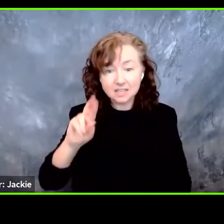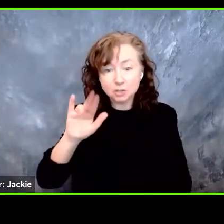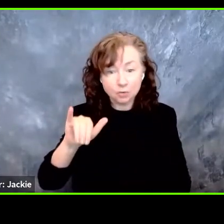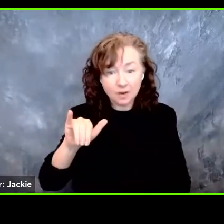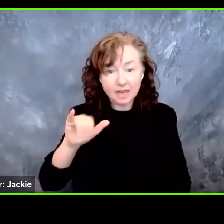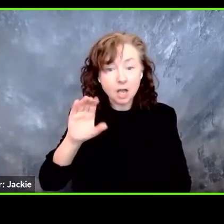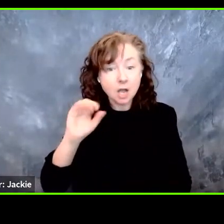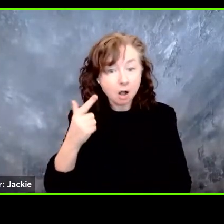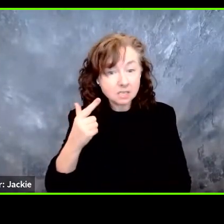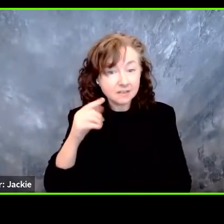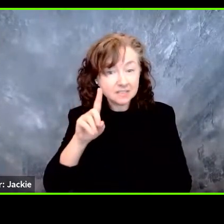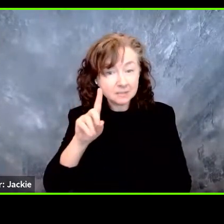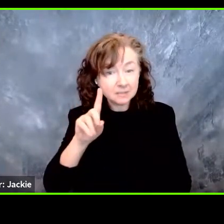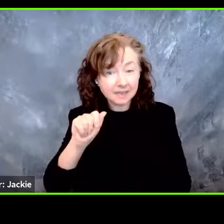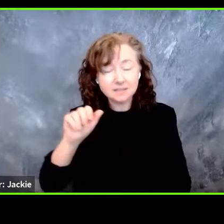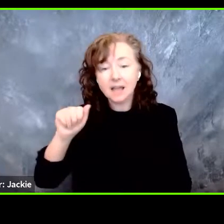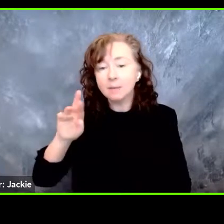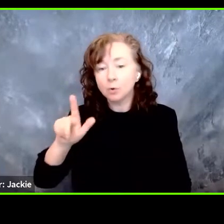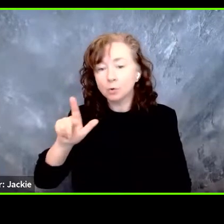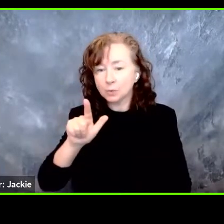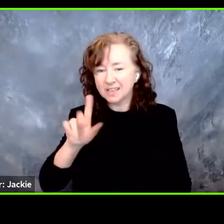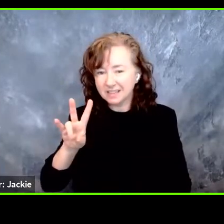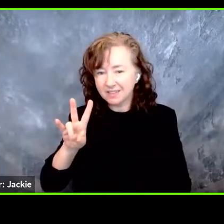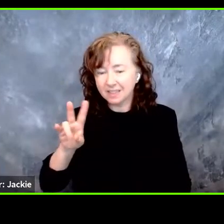27th and on April 21st.